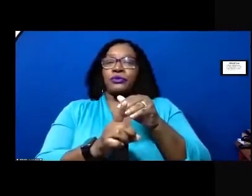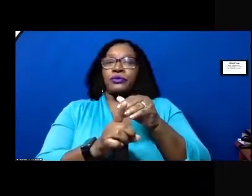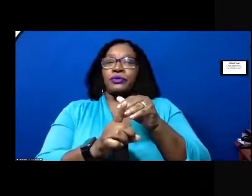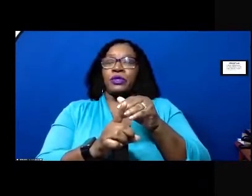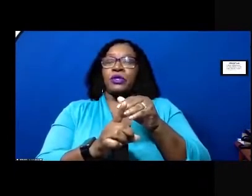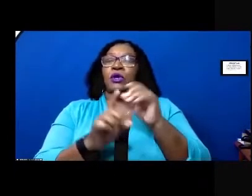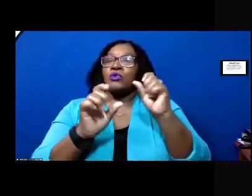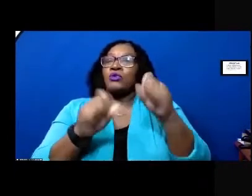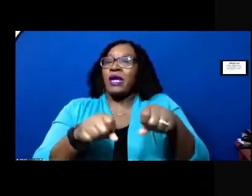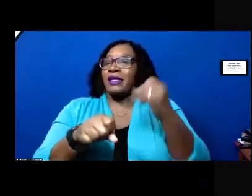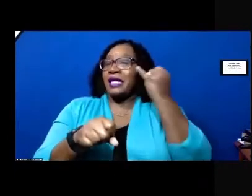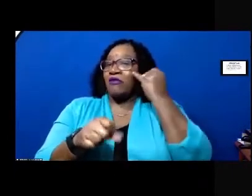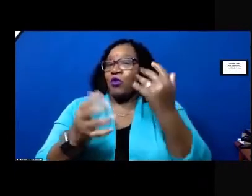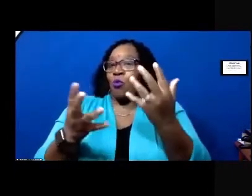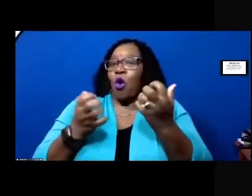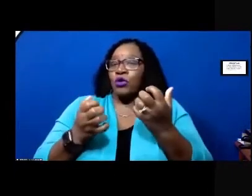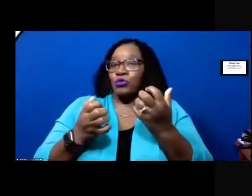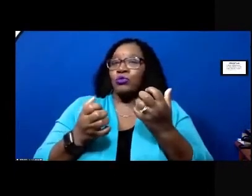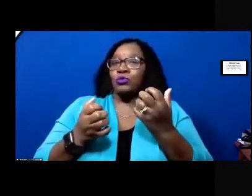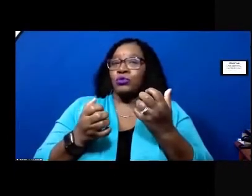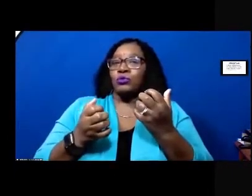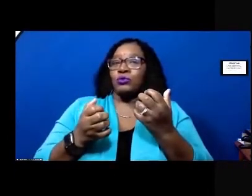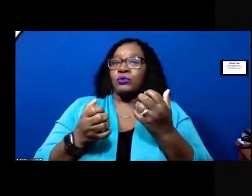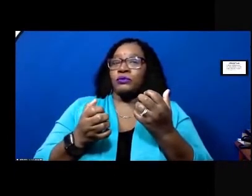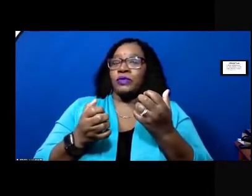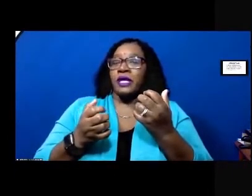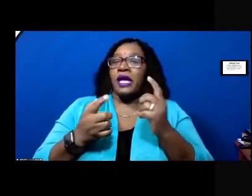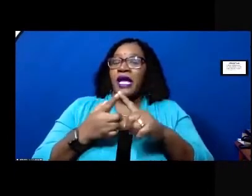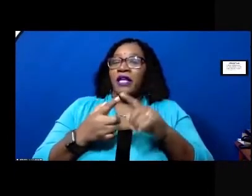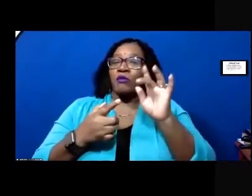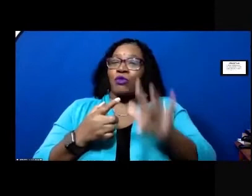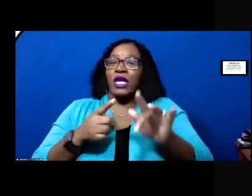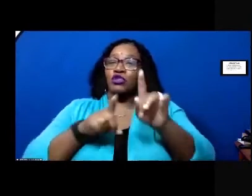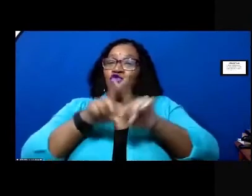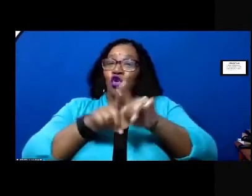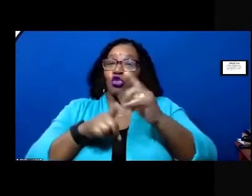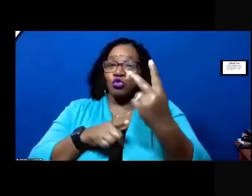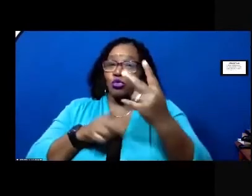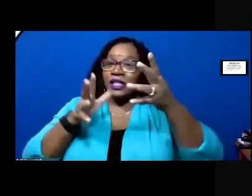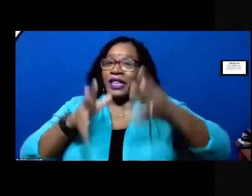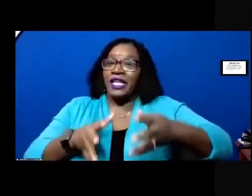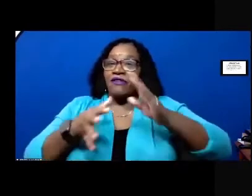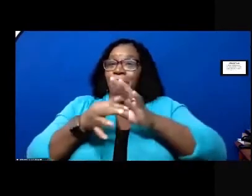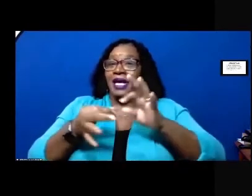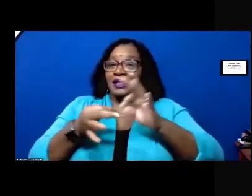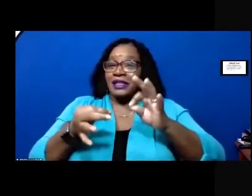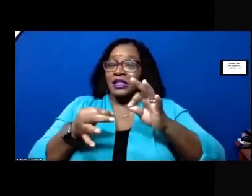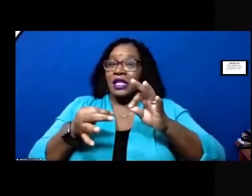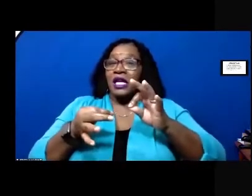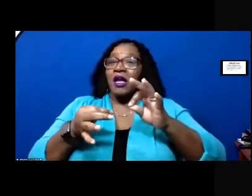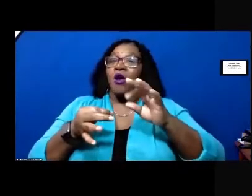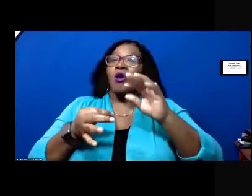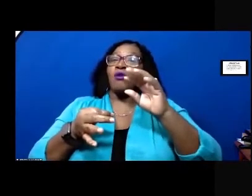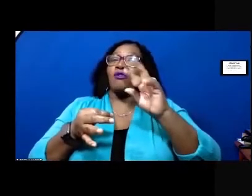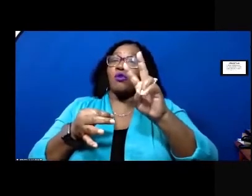you may if you want to at this point in time either press star 2 to leave a voicemail if you need to go